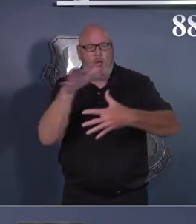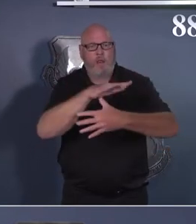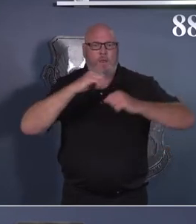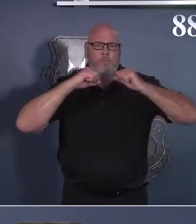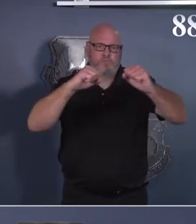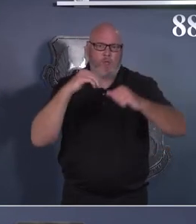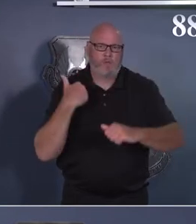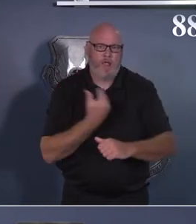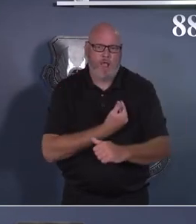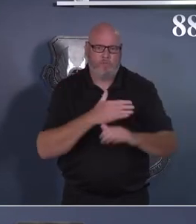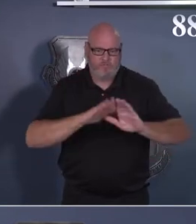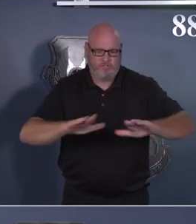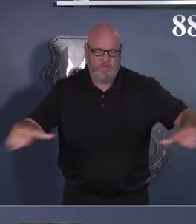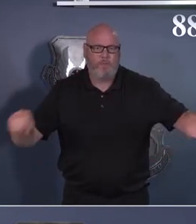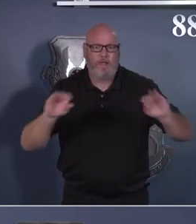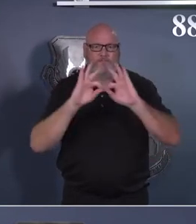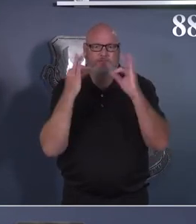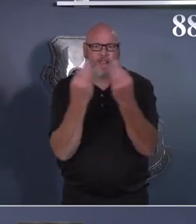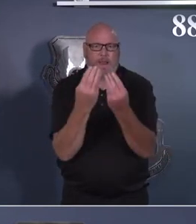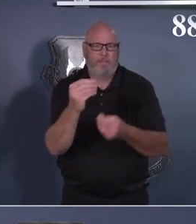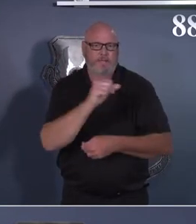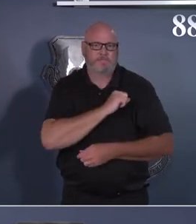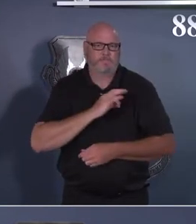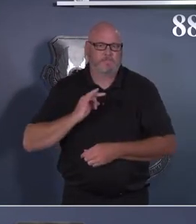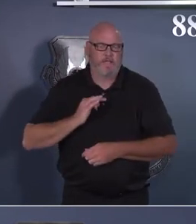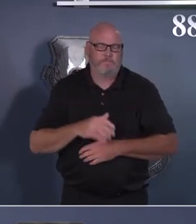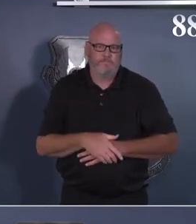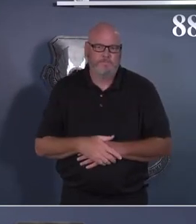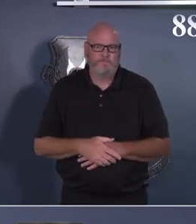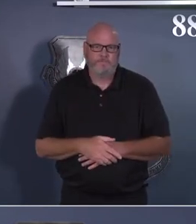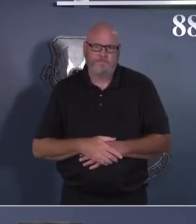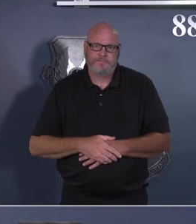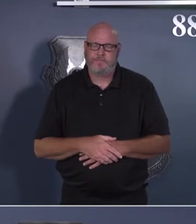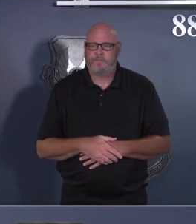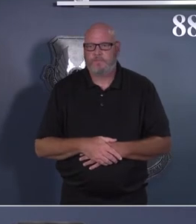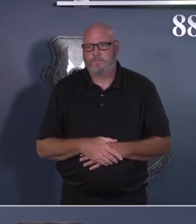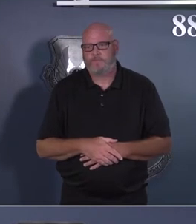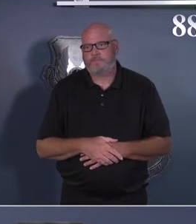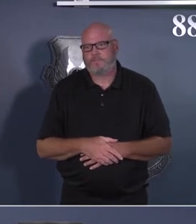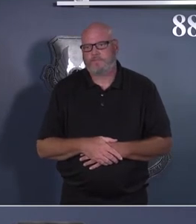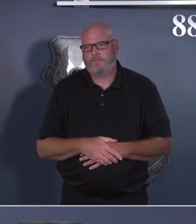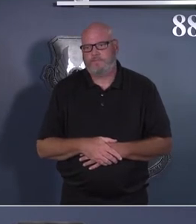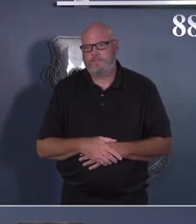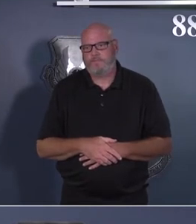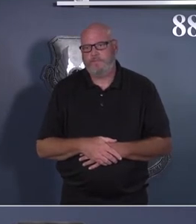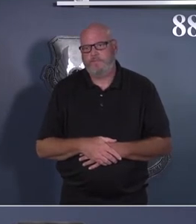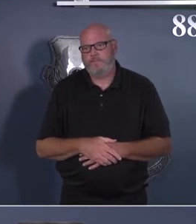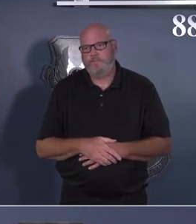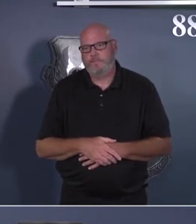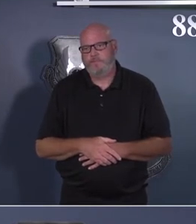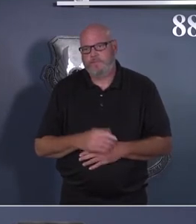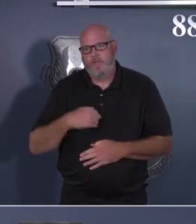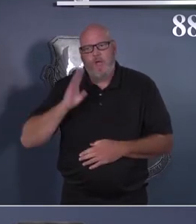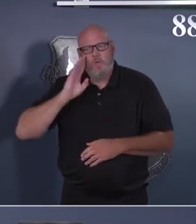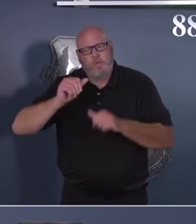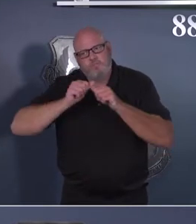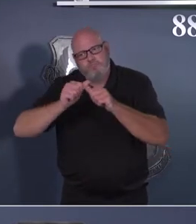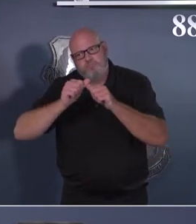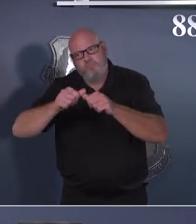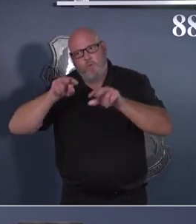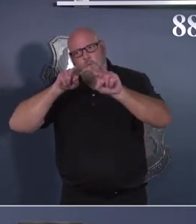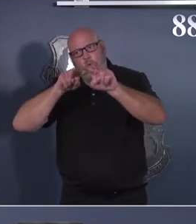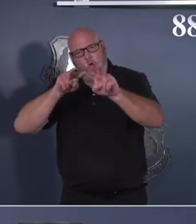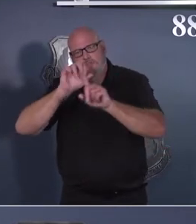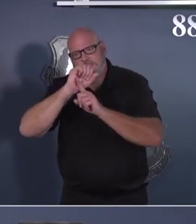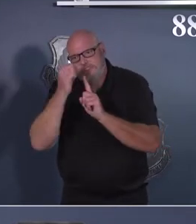needs and throughput over the next several weeks. What we do continue to ask for our supporting mission partners is